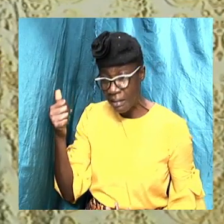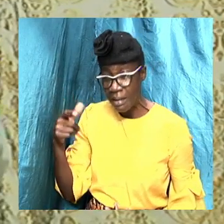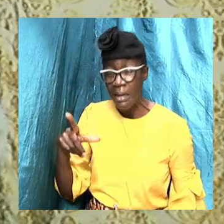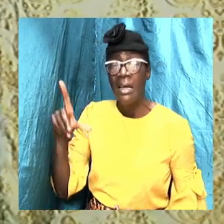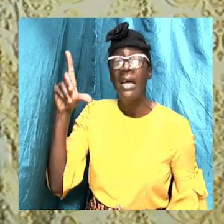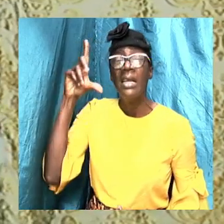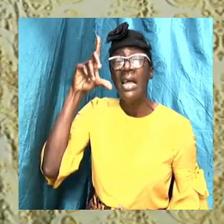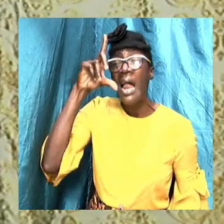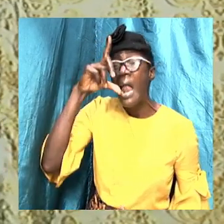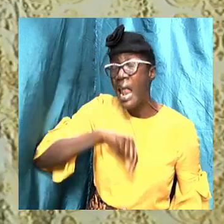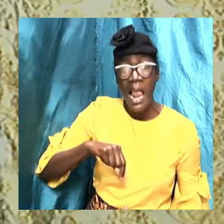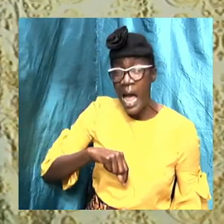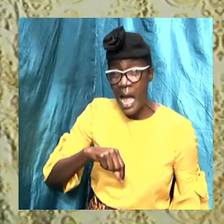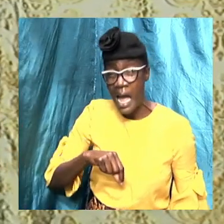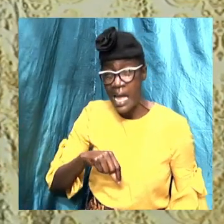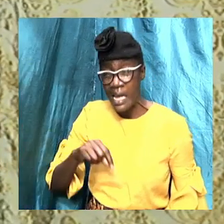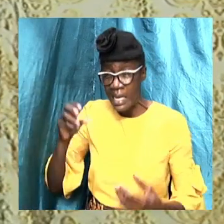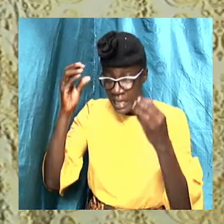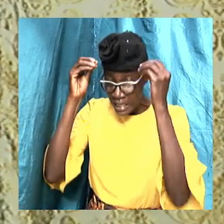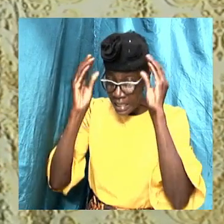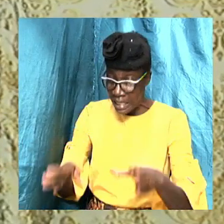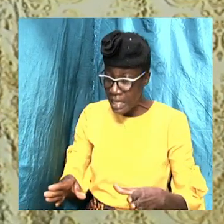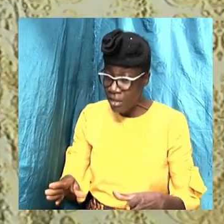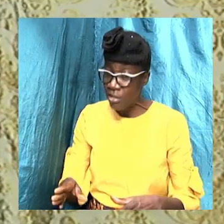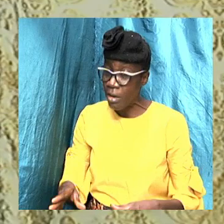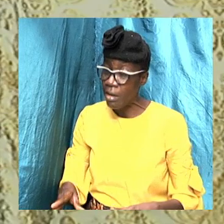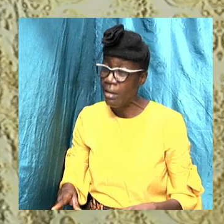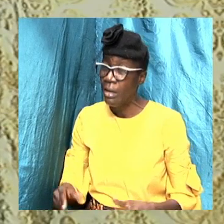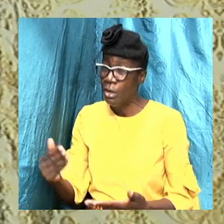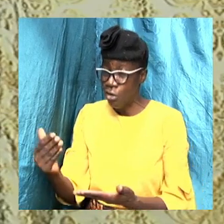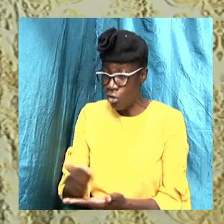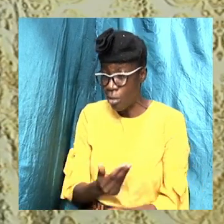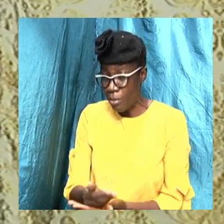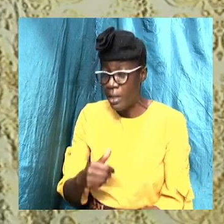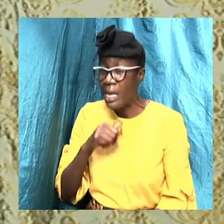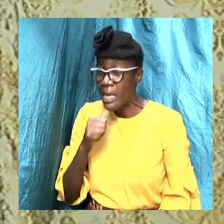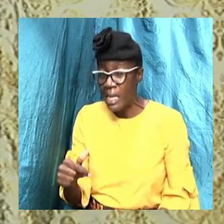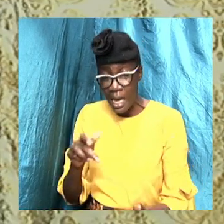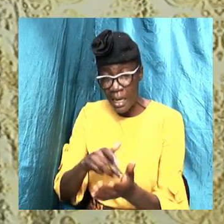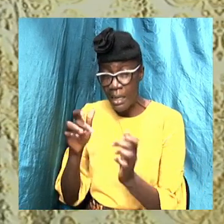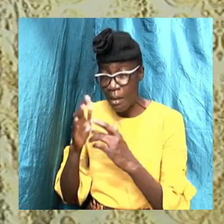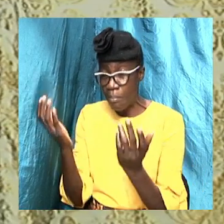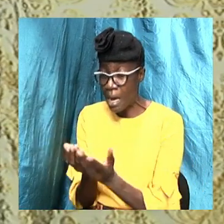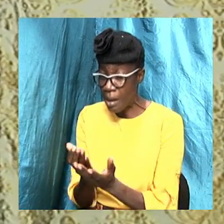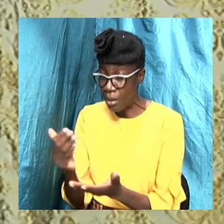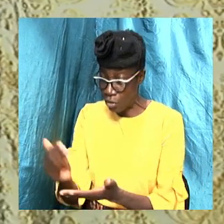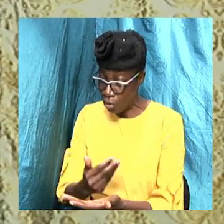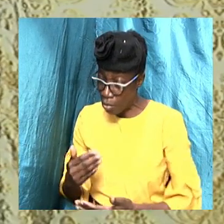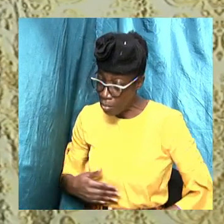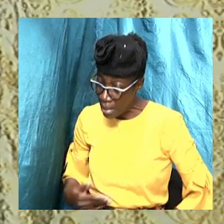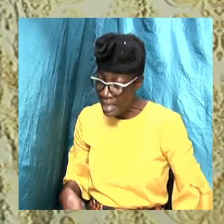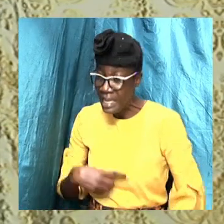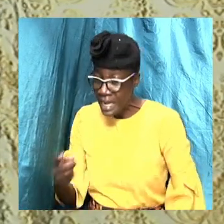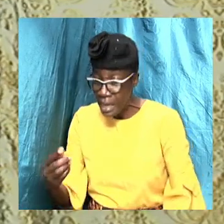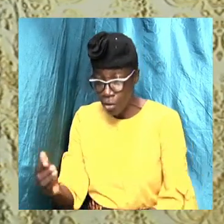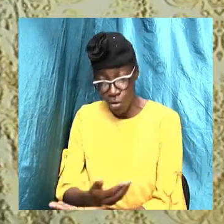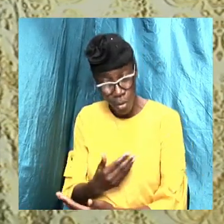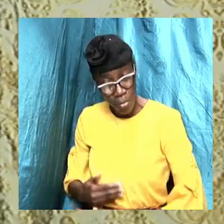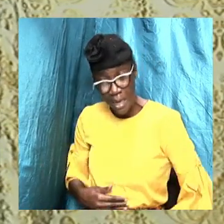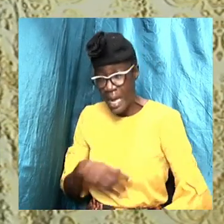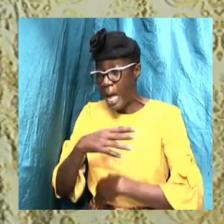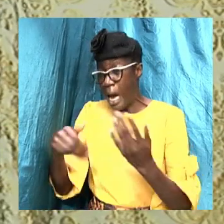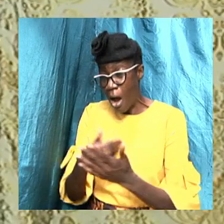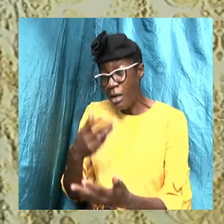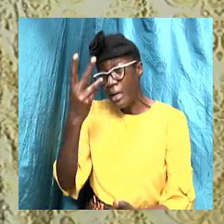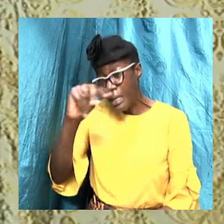teacher taught something that is not scriptural, Holy Ghost, somebody tells somebody that all you need to do is